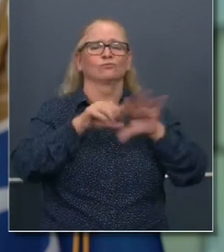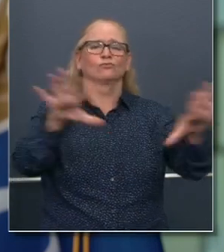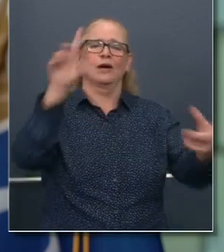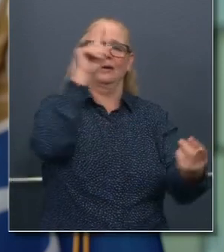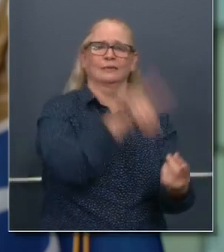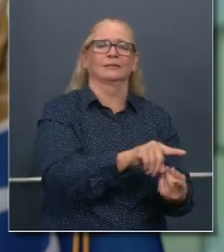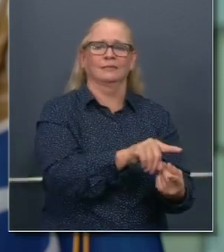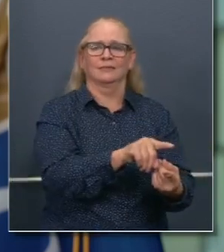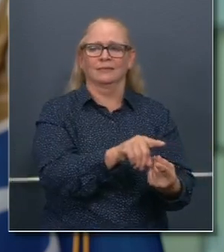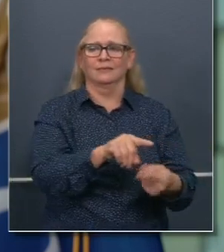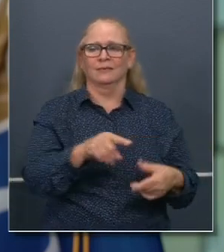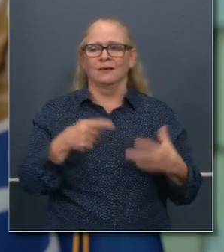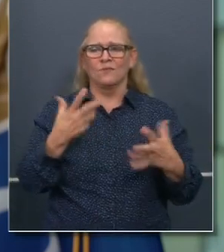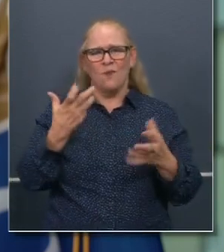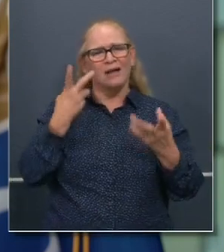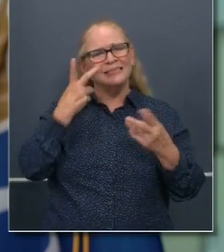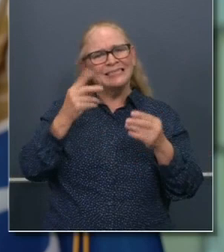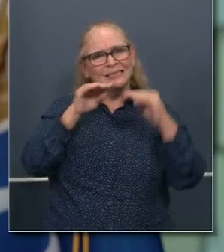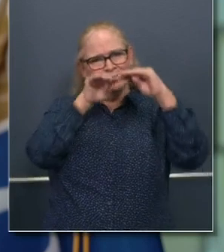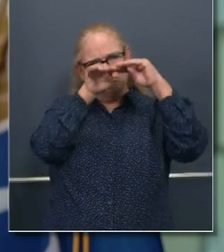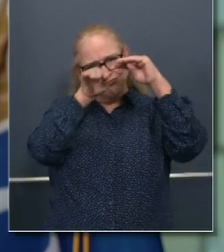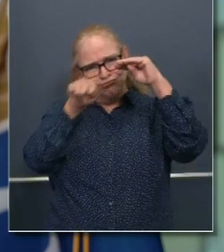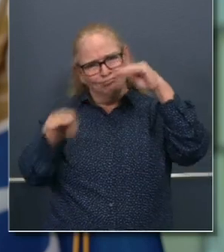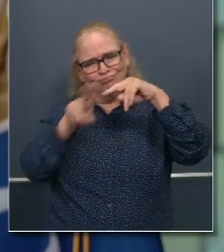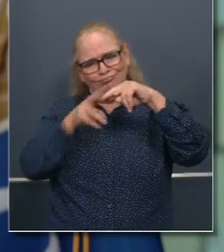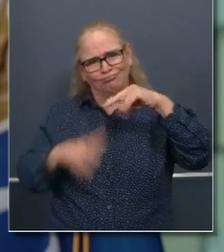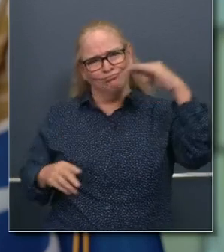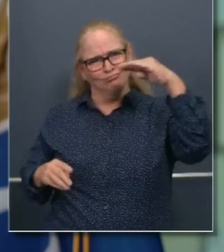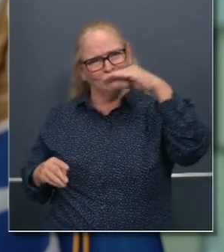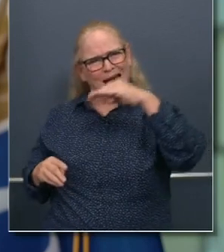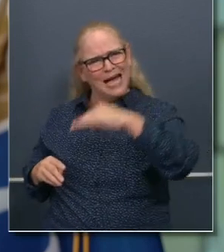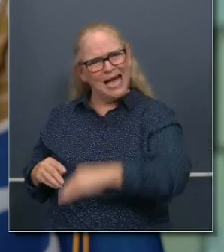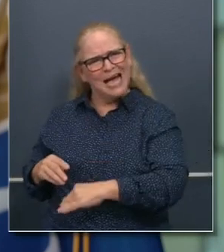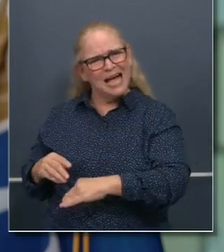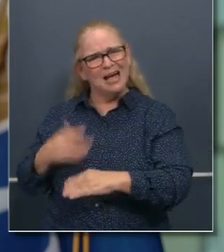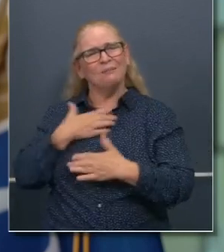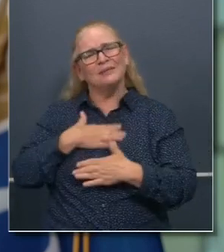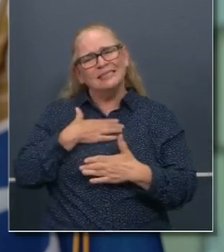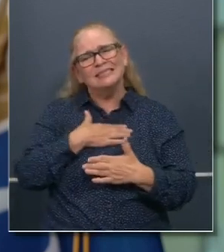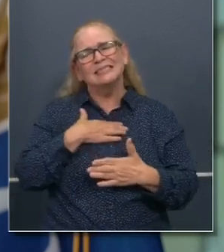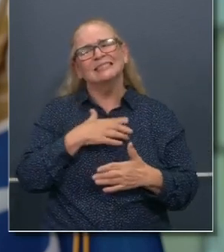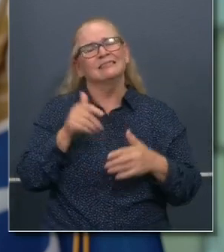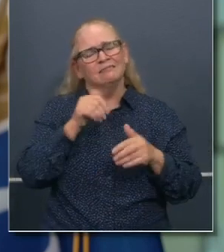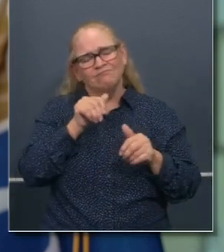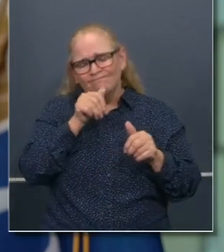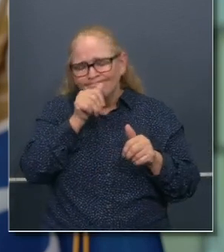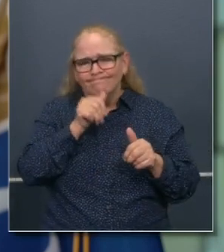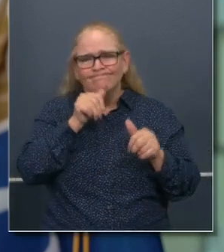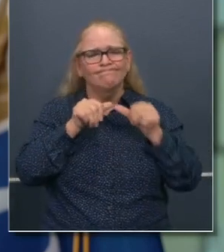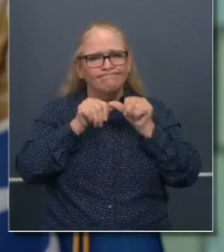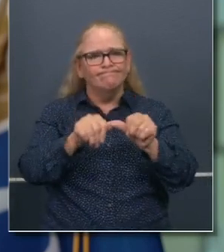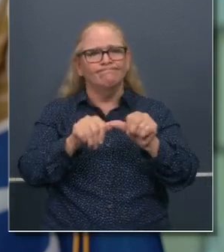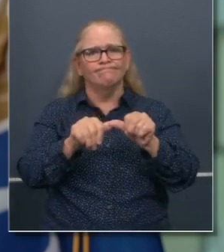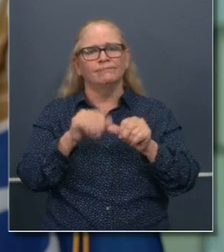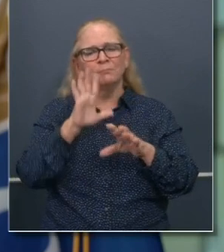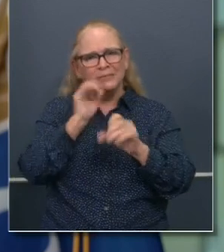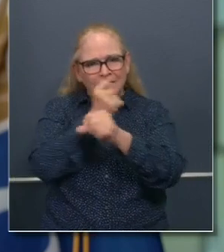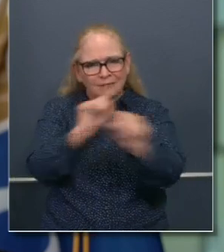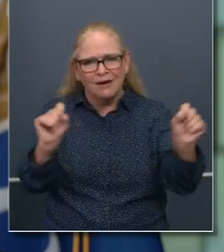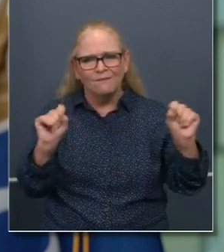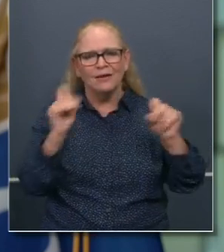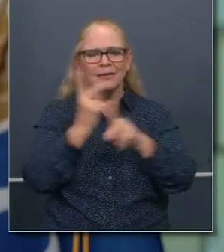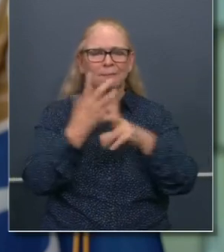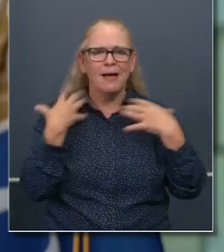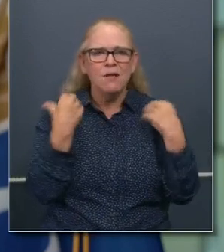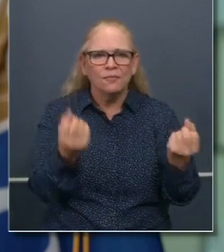modestly. We continue, uh, to encourage you to be vigilant, stay safe, obviously stay healthy, uh, and stay